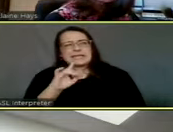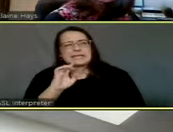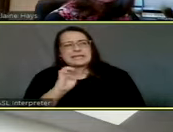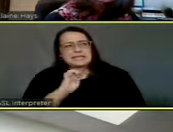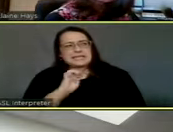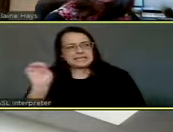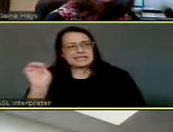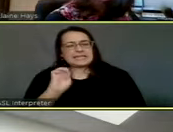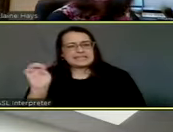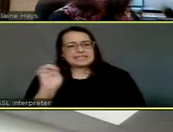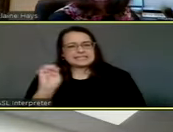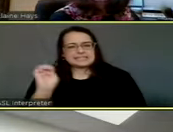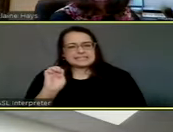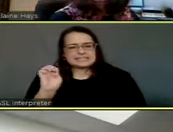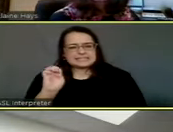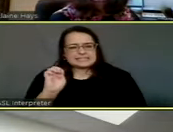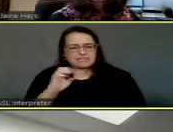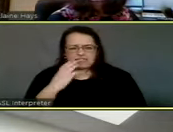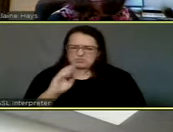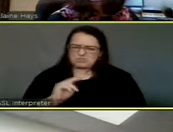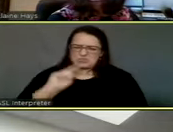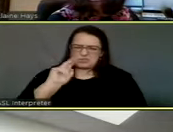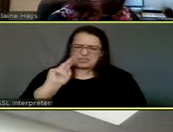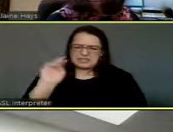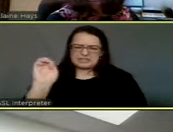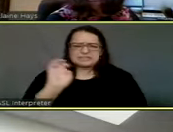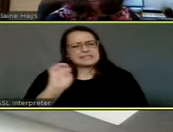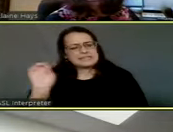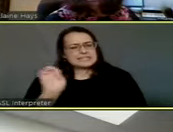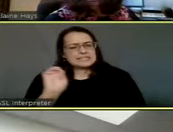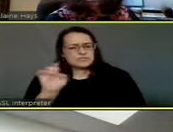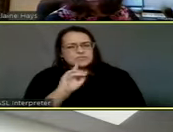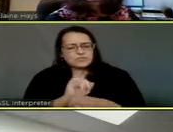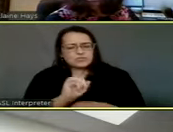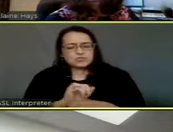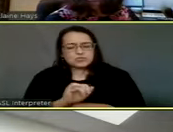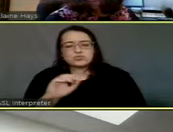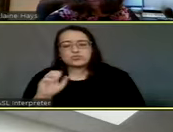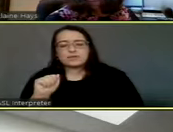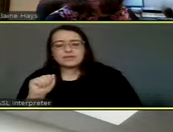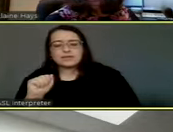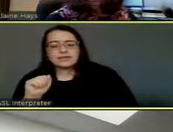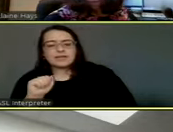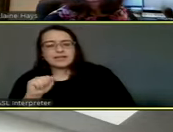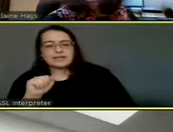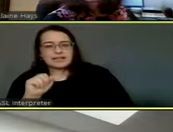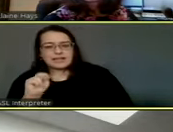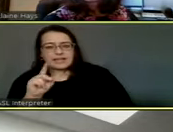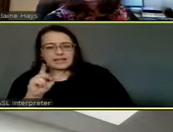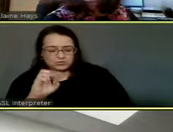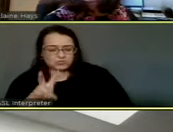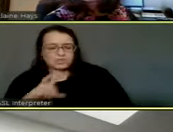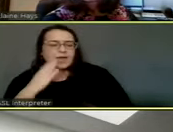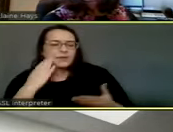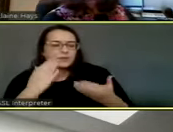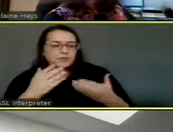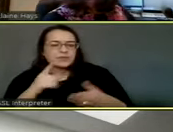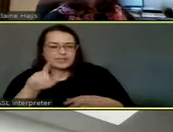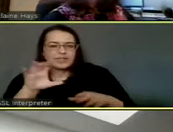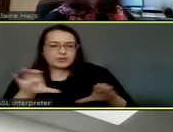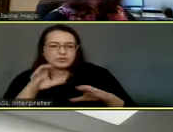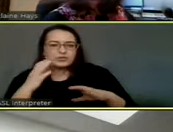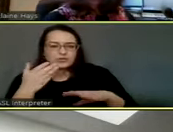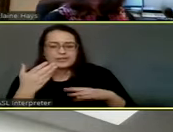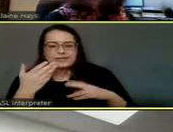East. Yes. I'm not so sure it's to the Northeast, but yeah, to the East. Yes. I know they, I don't know what stage it is, but they are doing